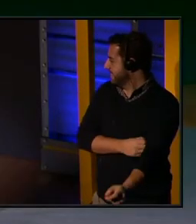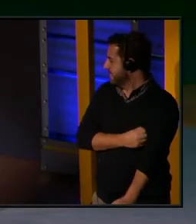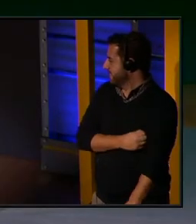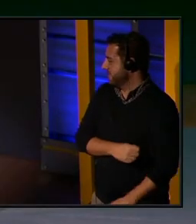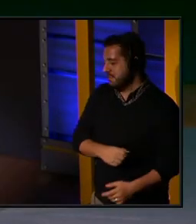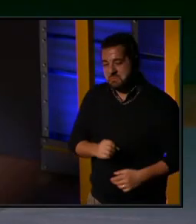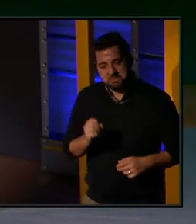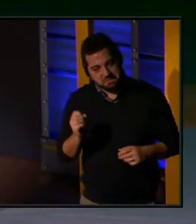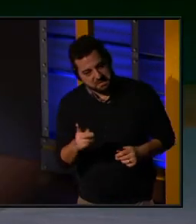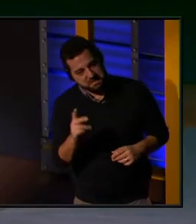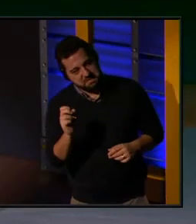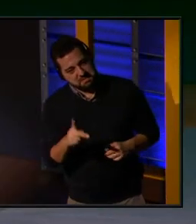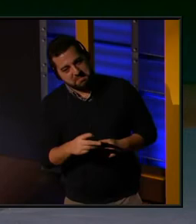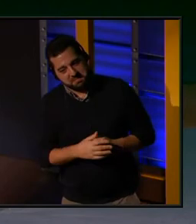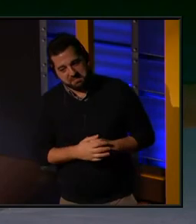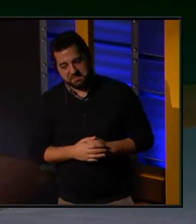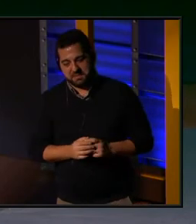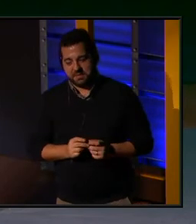Okay. Okay.